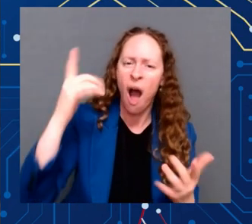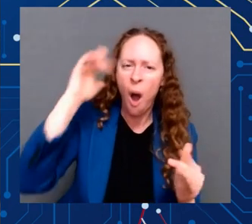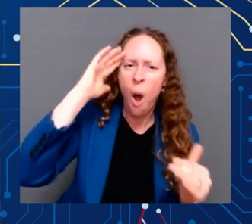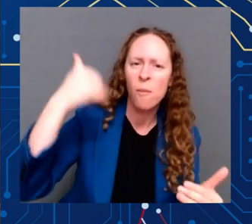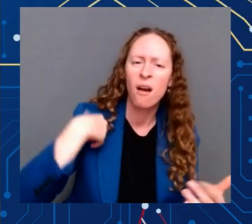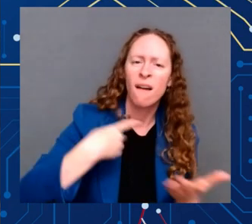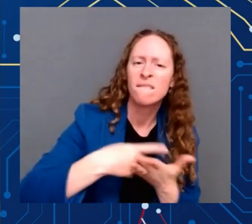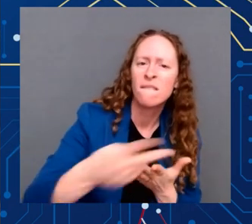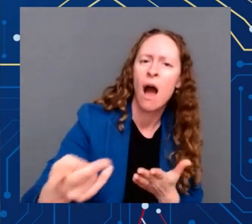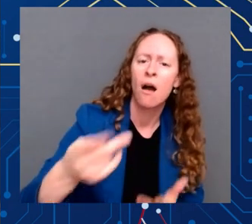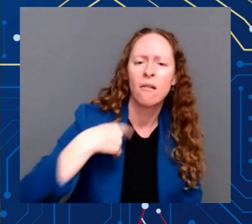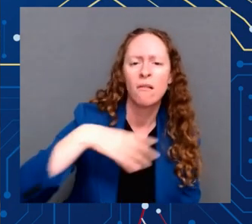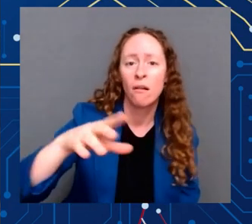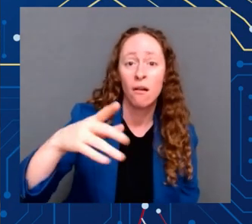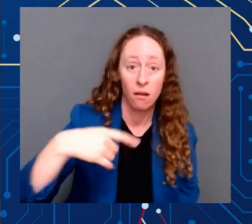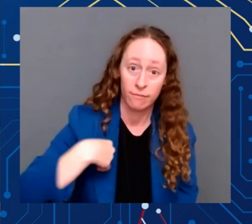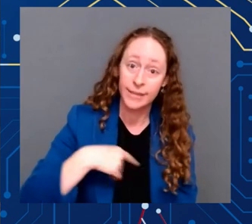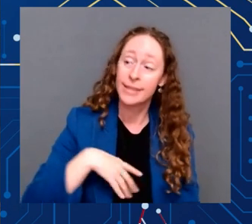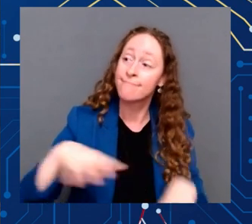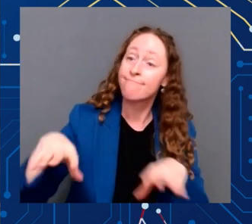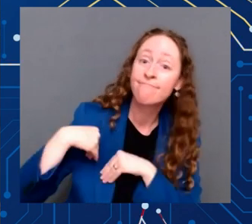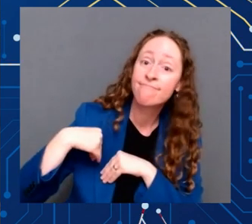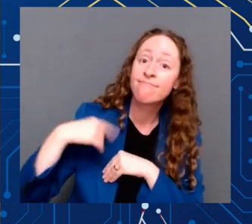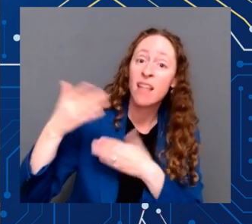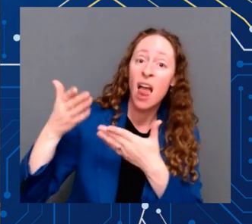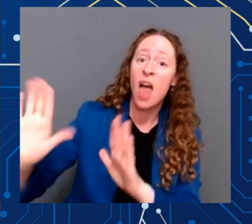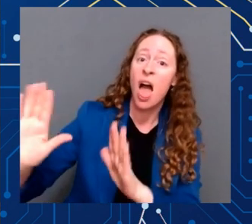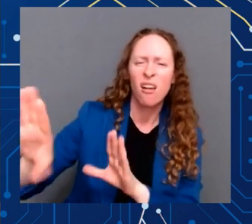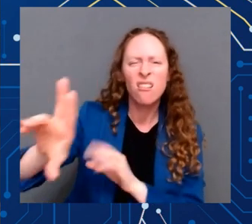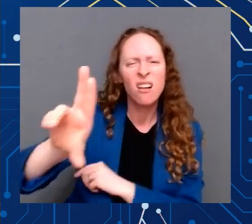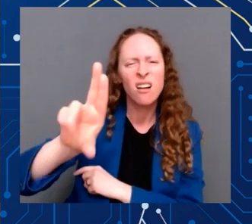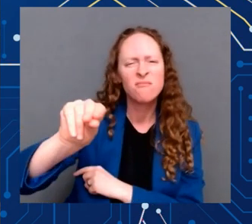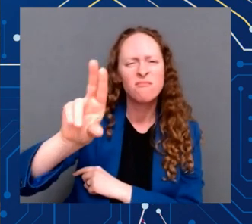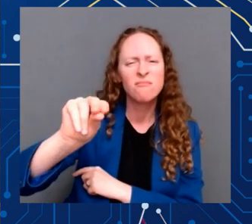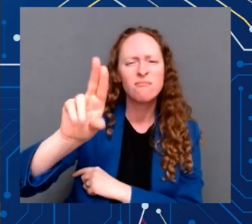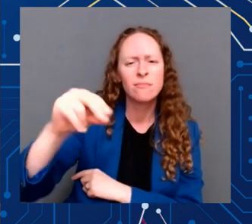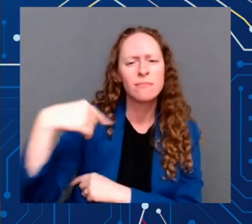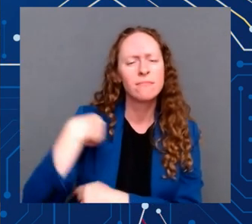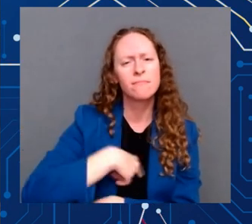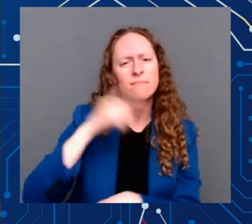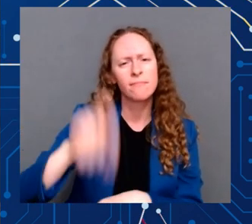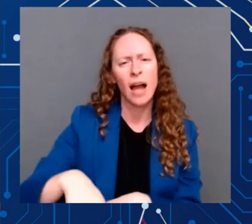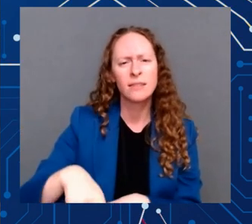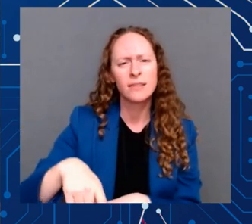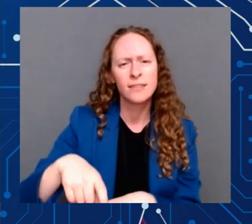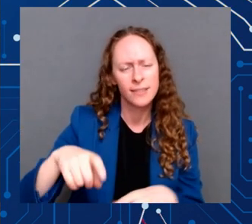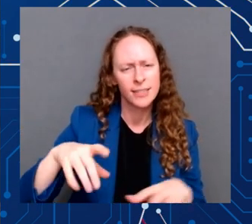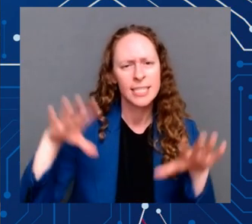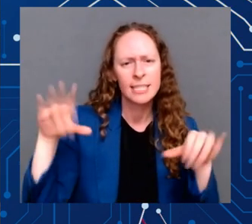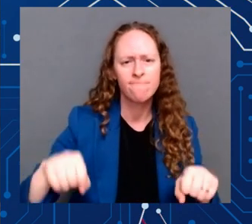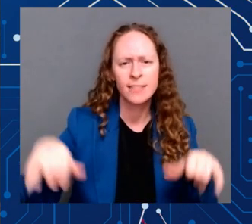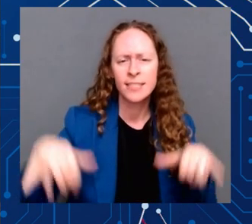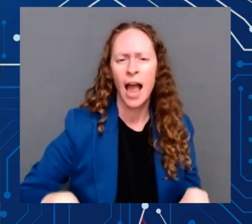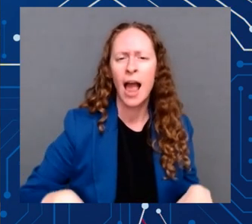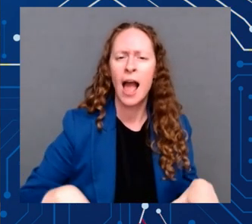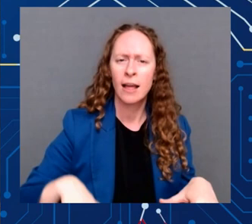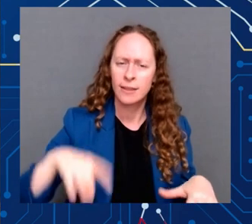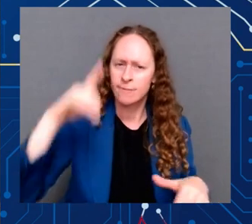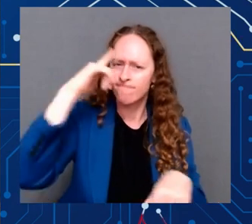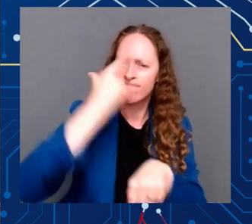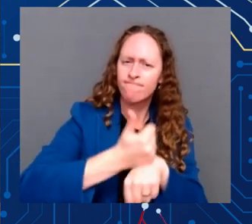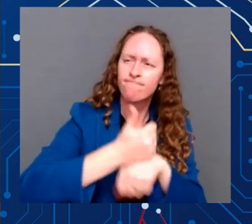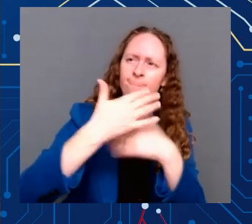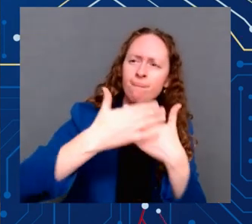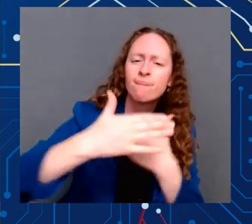No, we mean for America to lead this country, just as we always have. We will show that